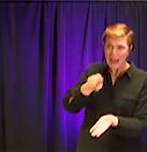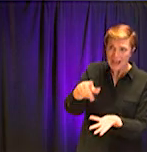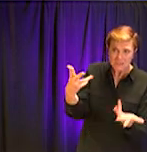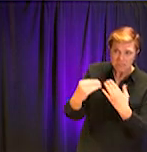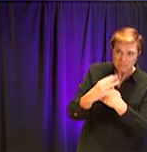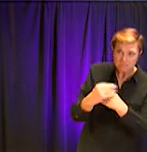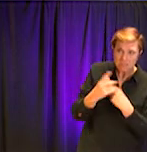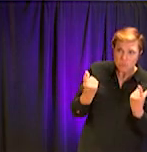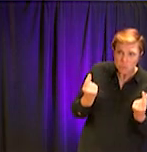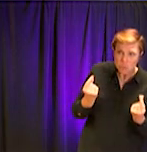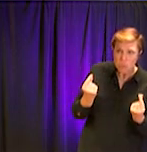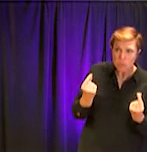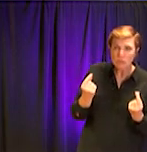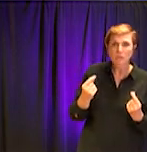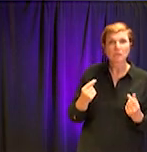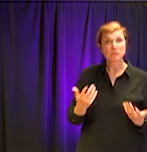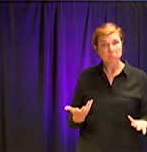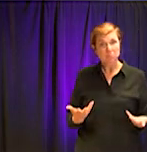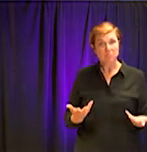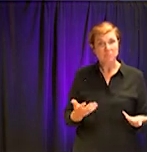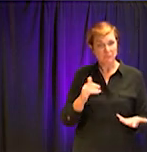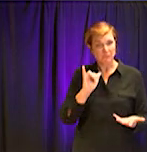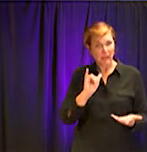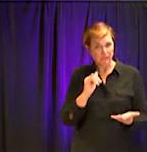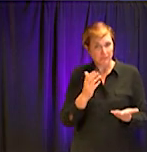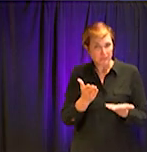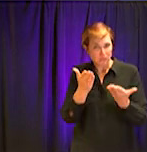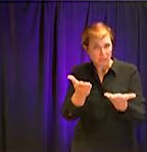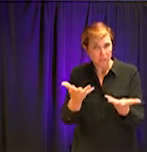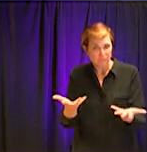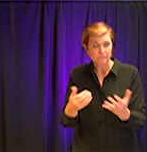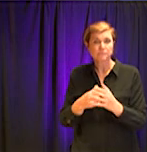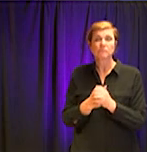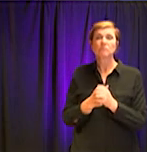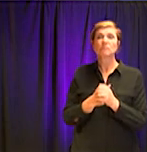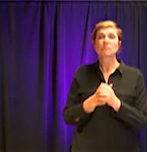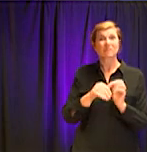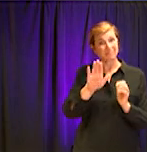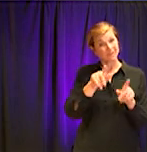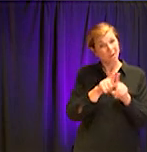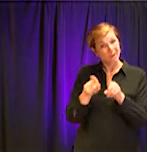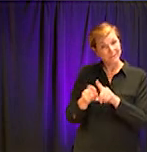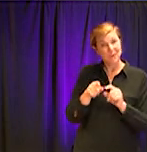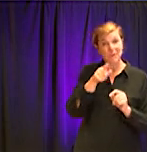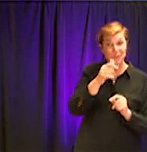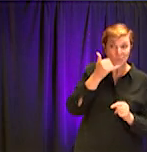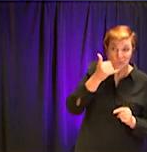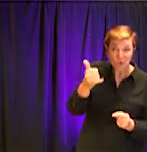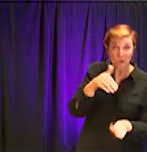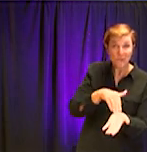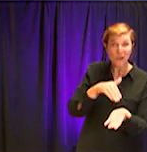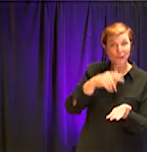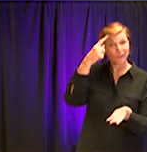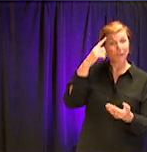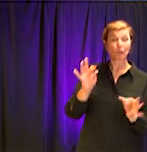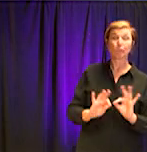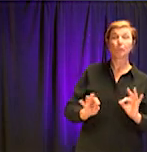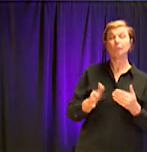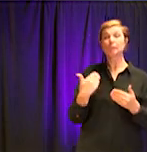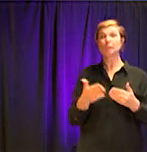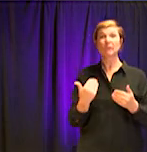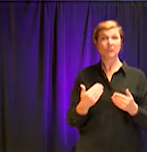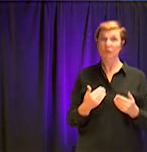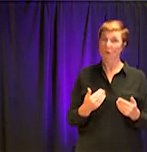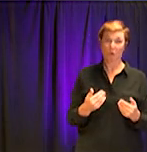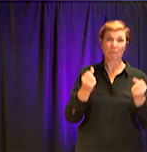that's very reasonable. I think we also have to expect that call lines might be tremendously overloaded. It's also possible that it might